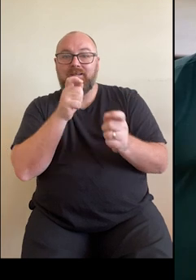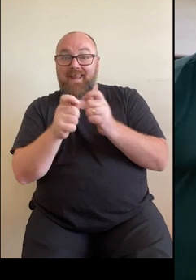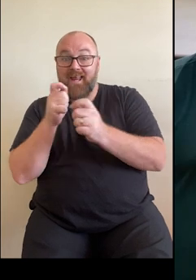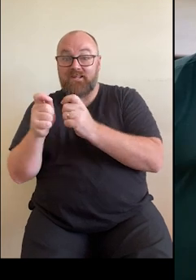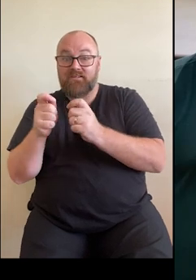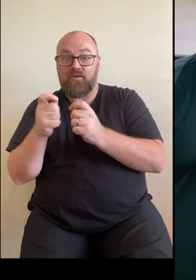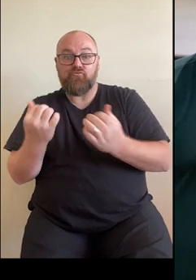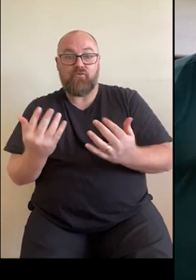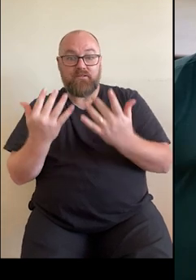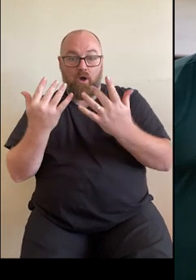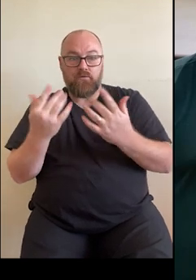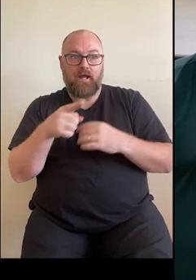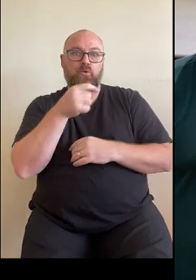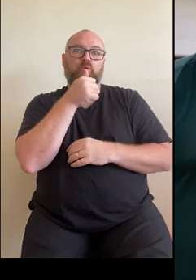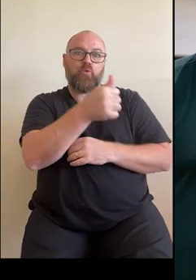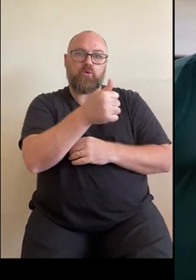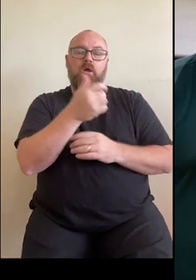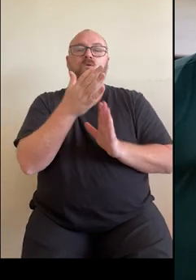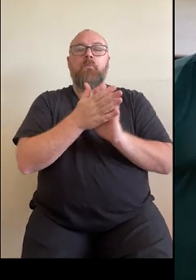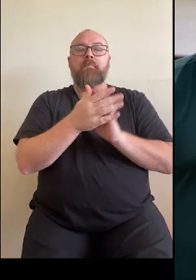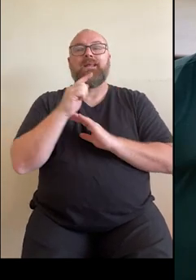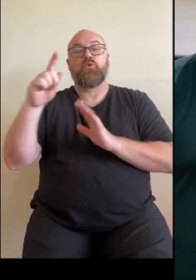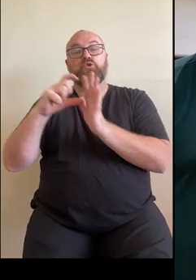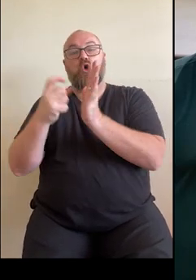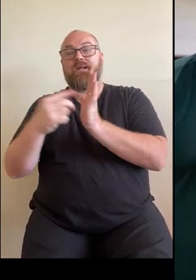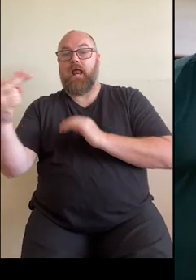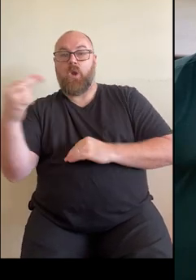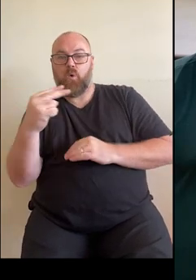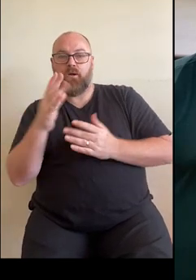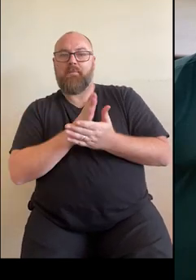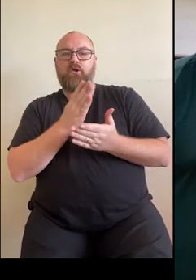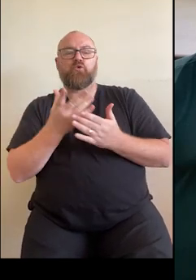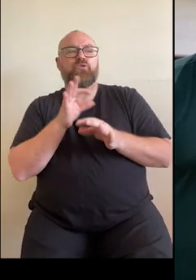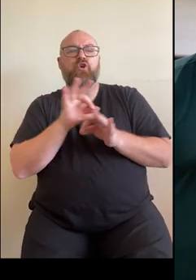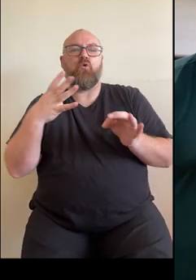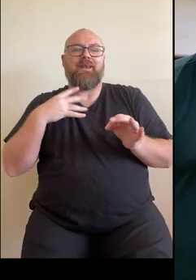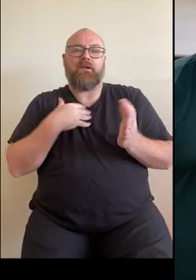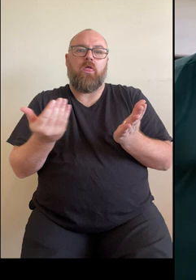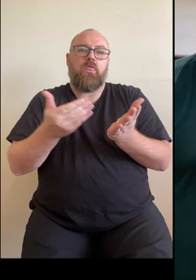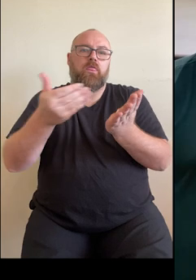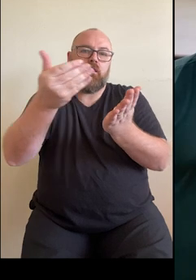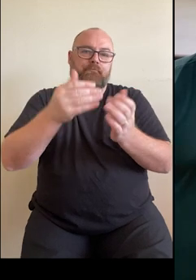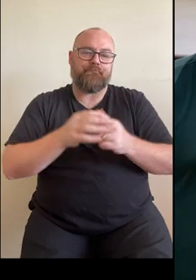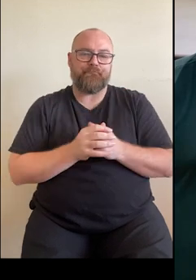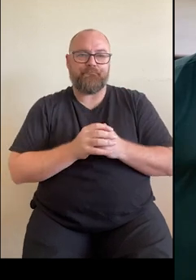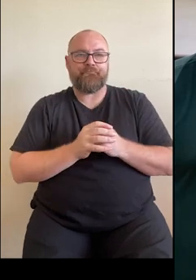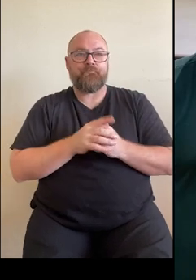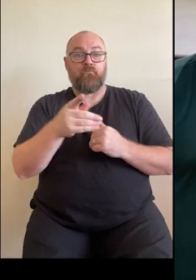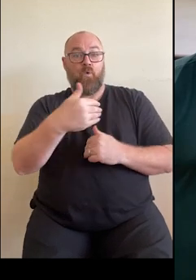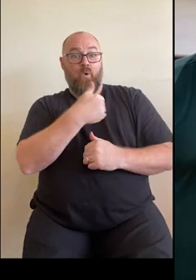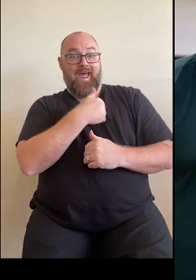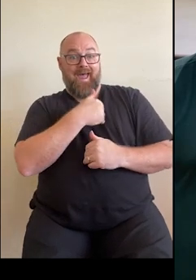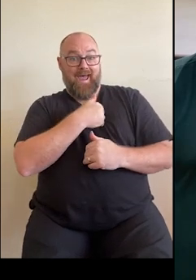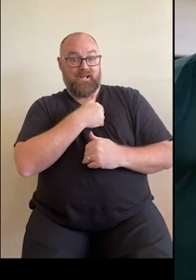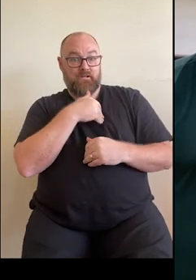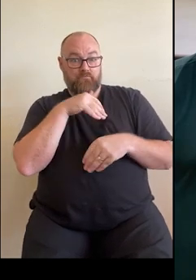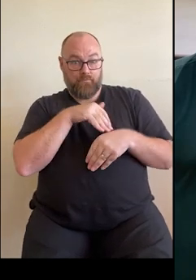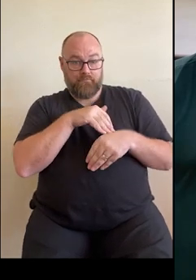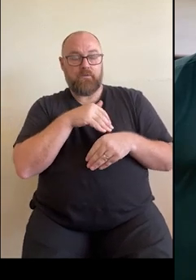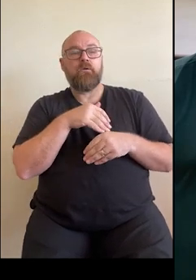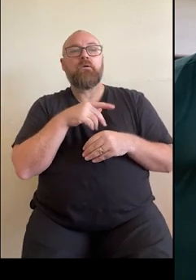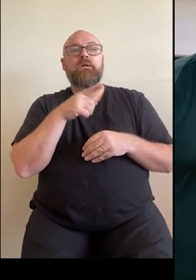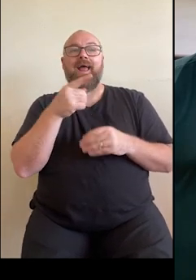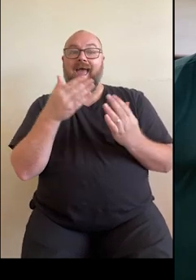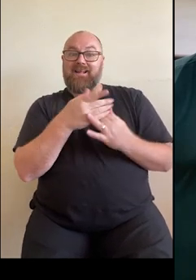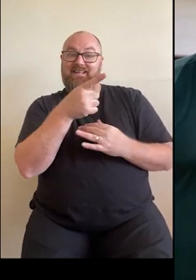reduces the need for repeat tests and procedures. For patients with a heart condition access to their information can be